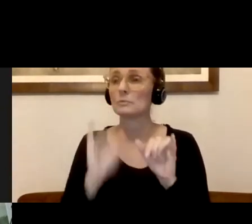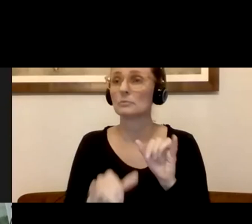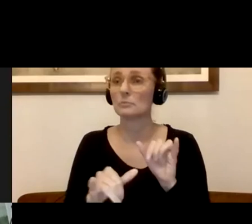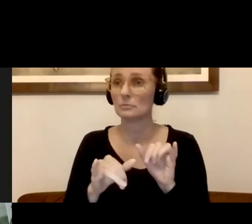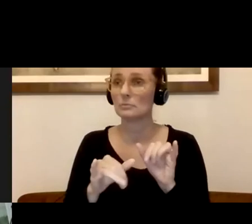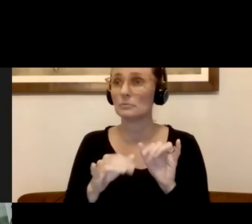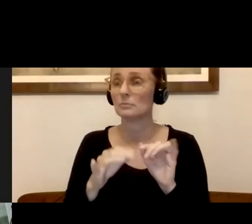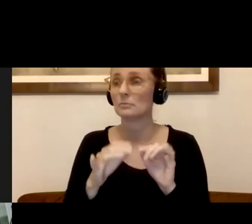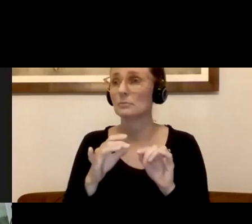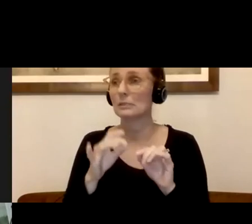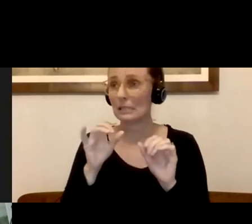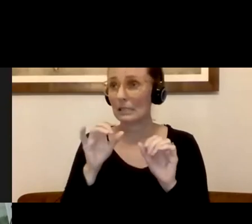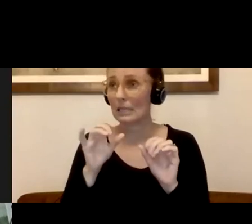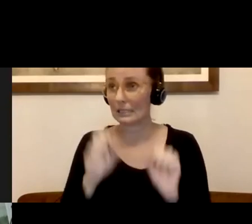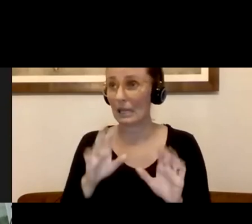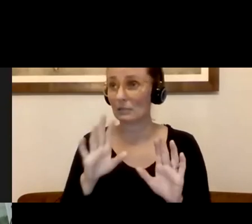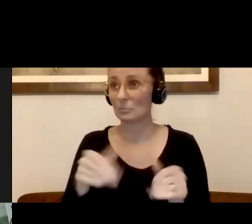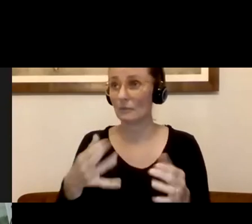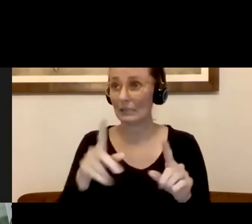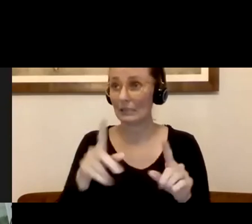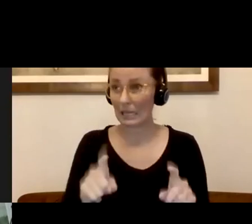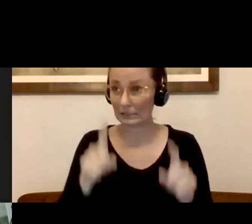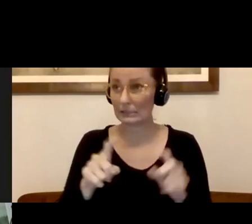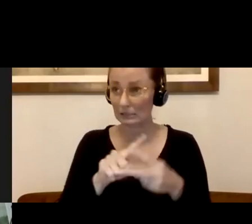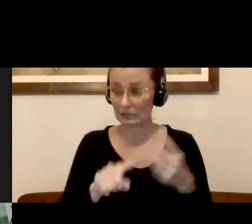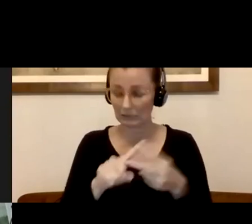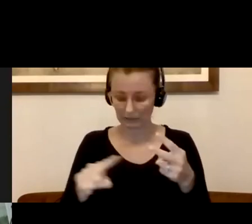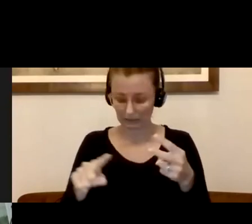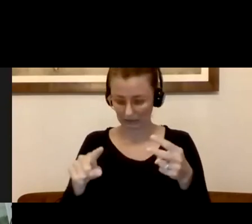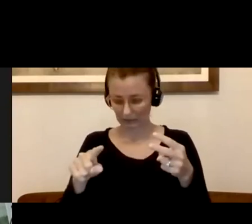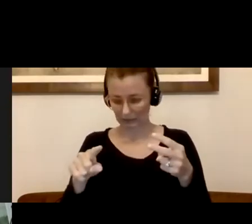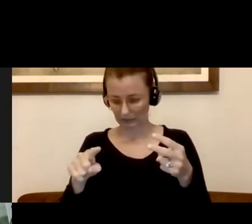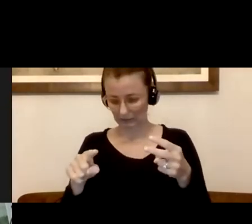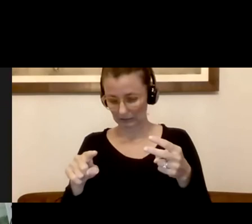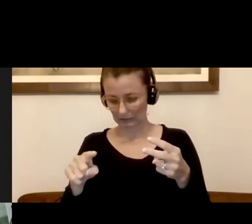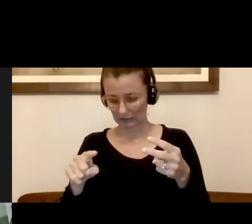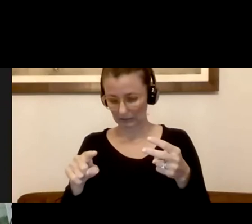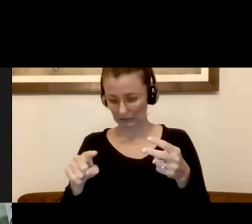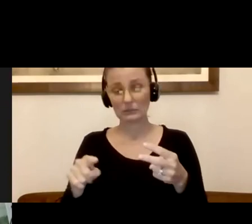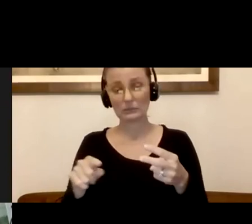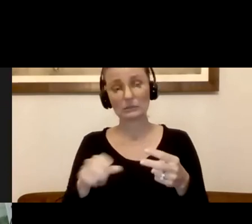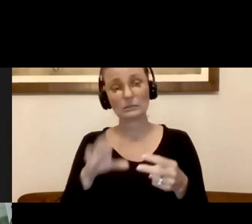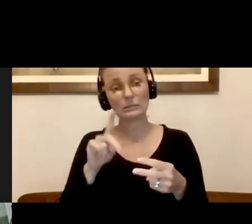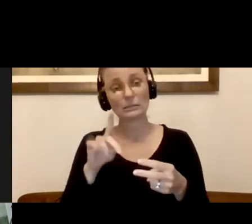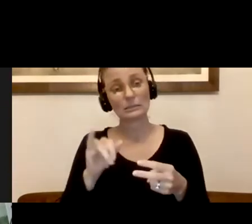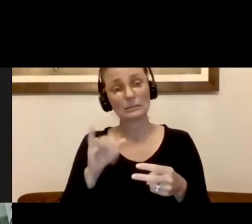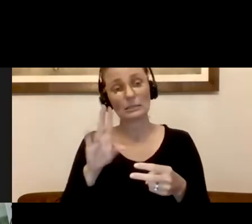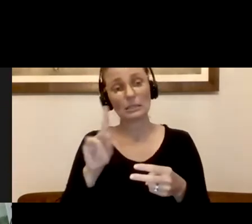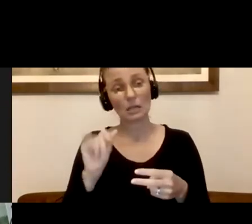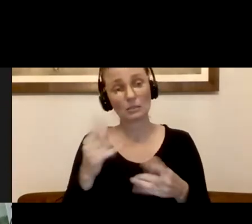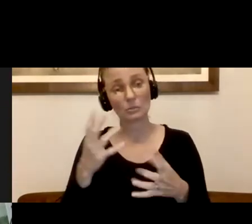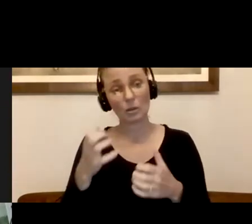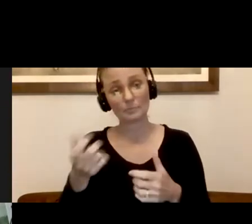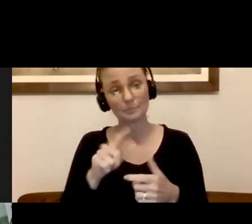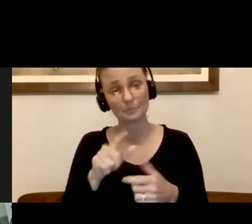antibody test? Uh, thank you for the question, Cindy and Doug, do you want to give a shot to that, Doug? Sure. Um, if somebody is